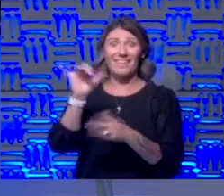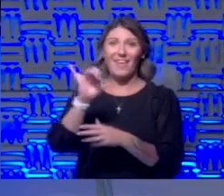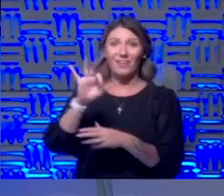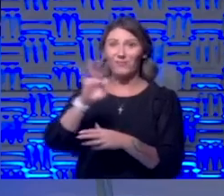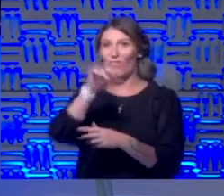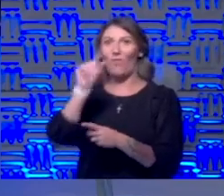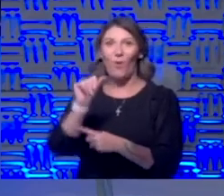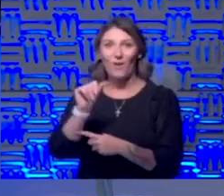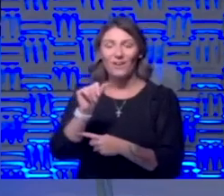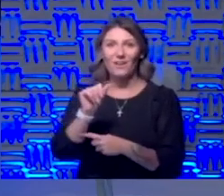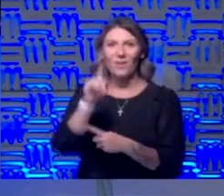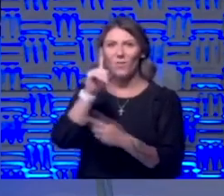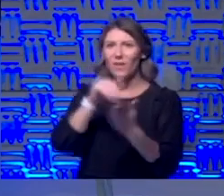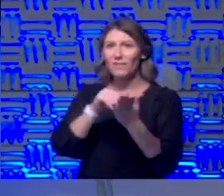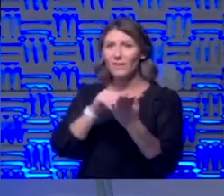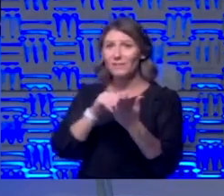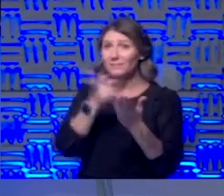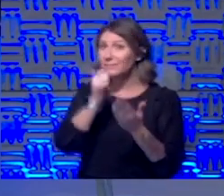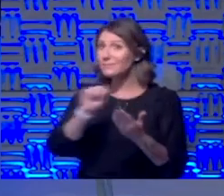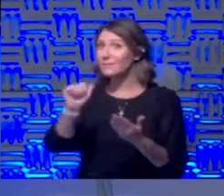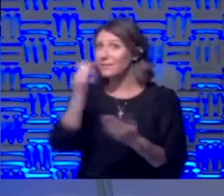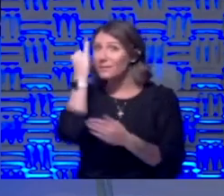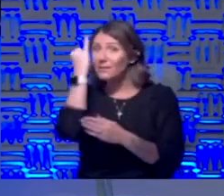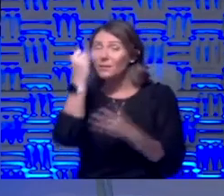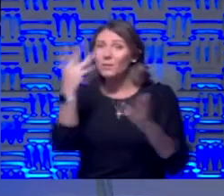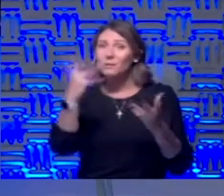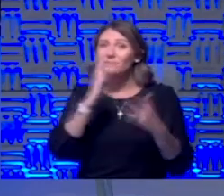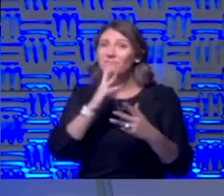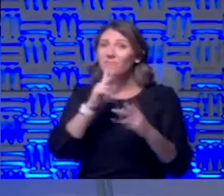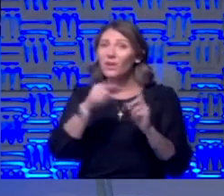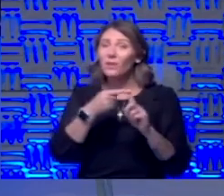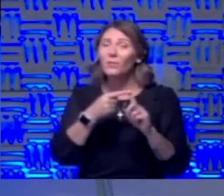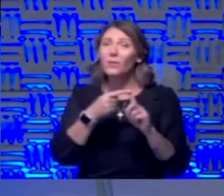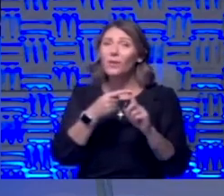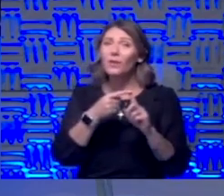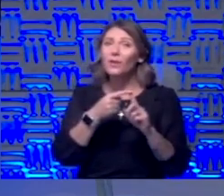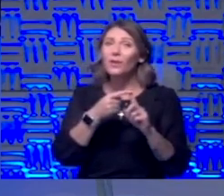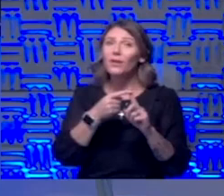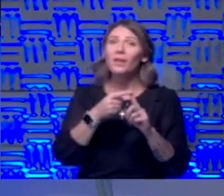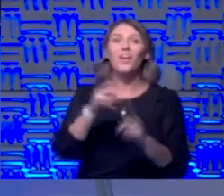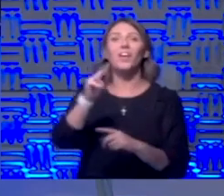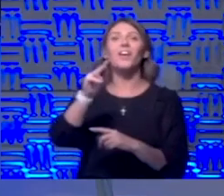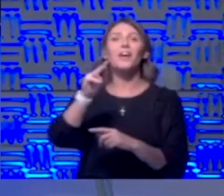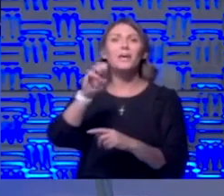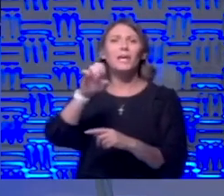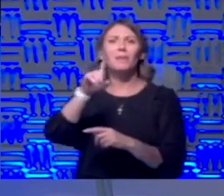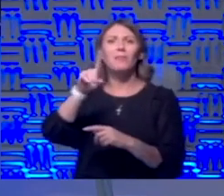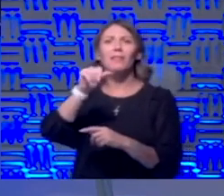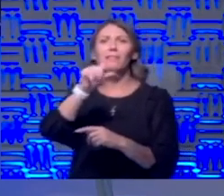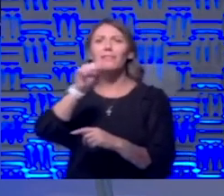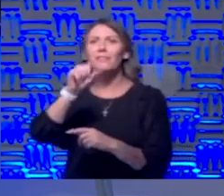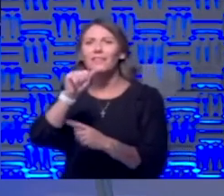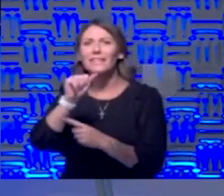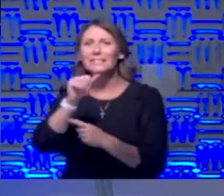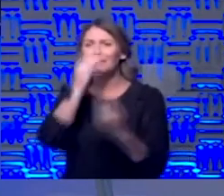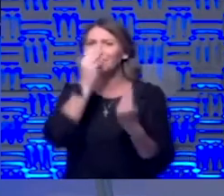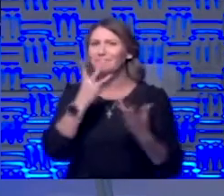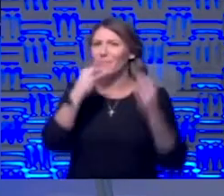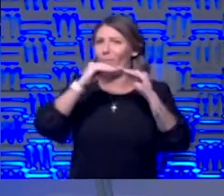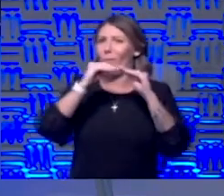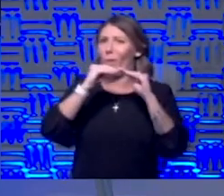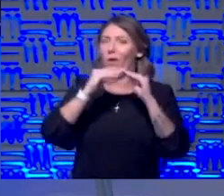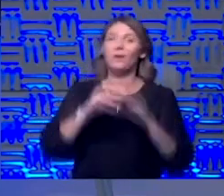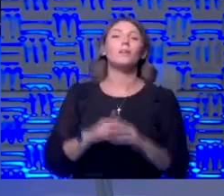one thousand do have any idea what she said melissa write and tell us more so we can try to answer that question